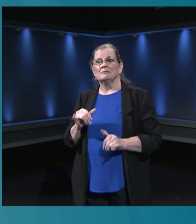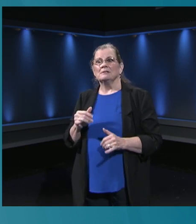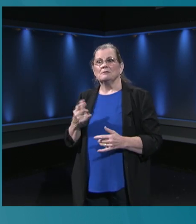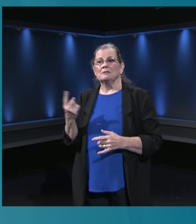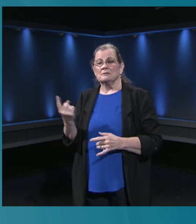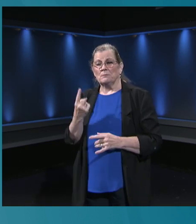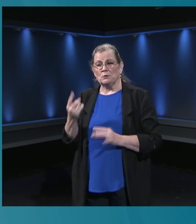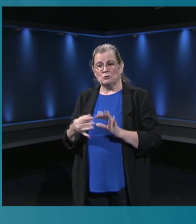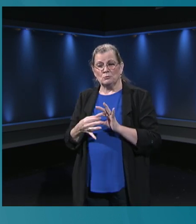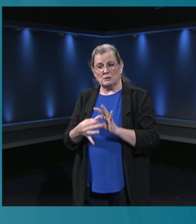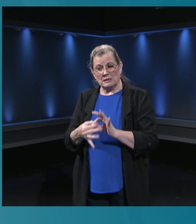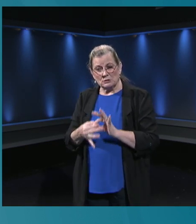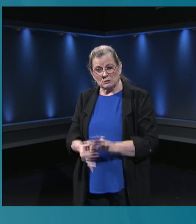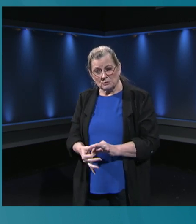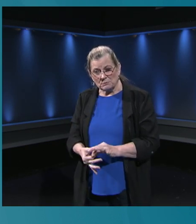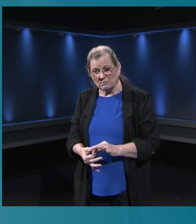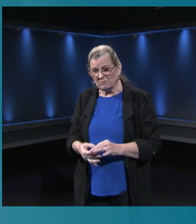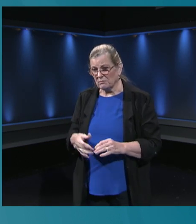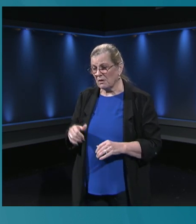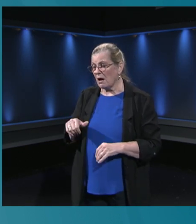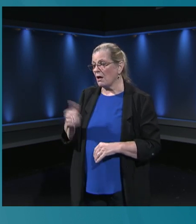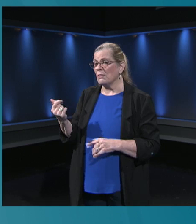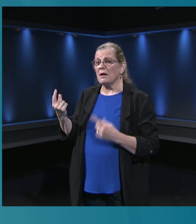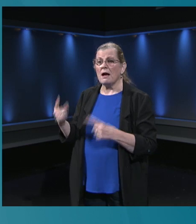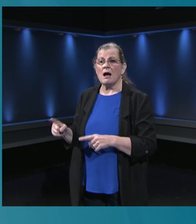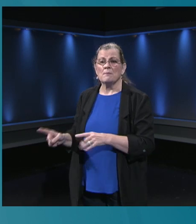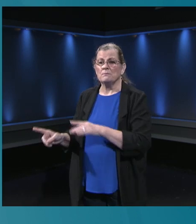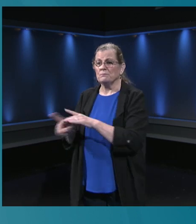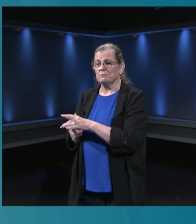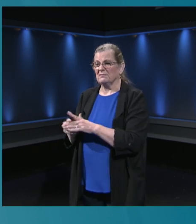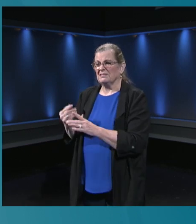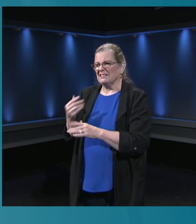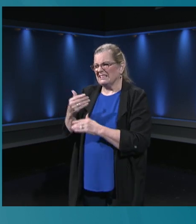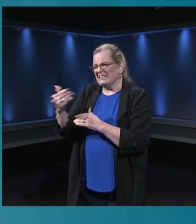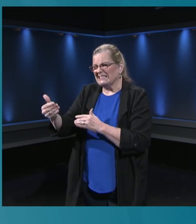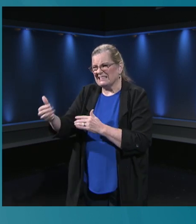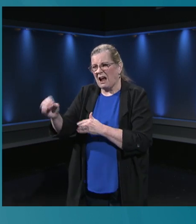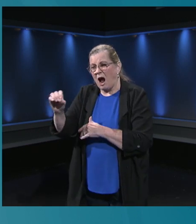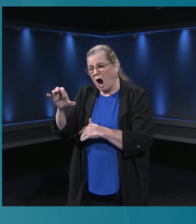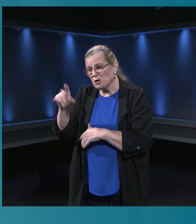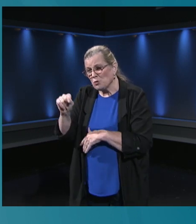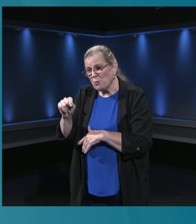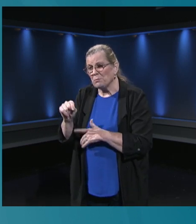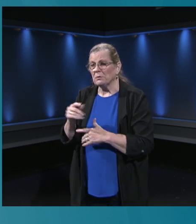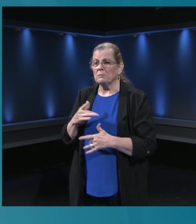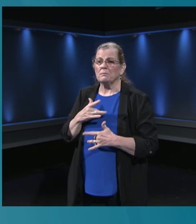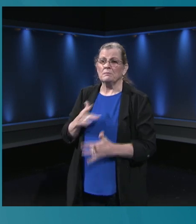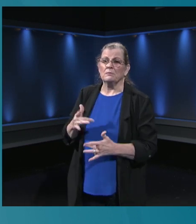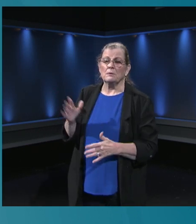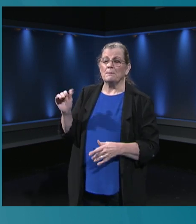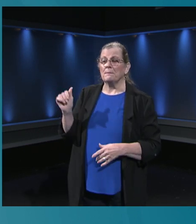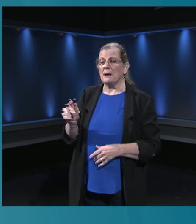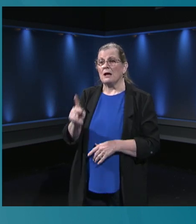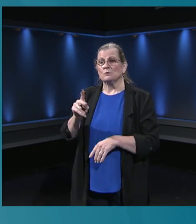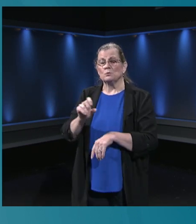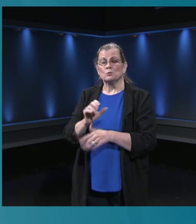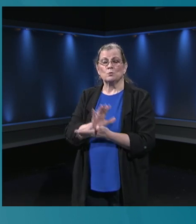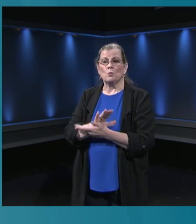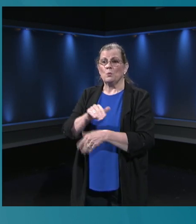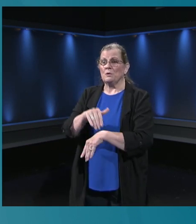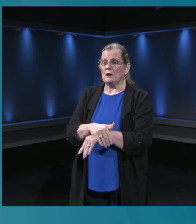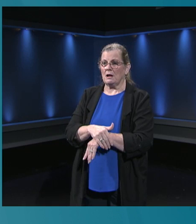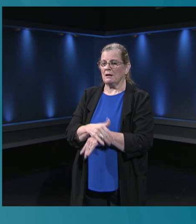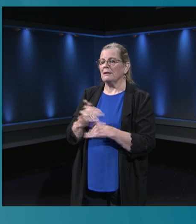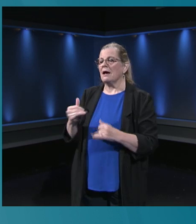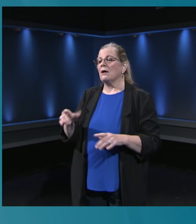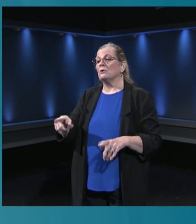Another thing that's happening a little later in October is that traditional type of back to school night, but it will be virtual. So getting to know a little bit more about the curriculum,